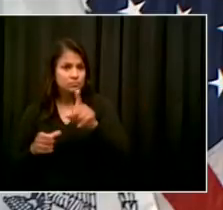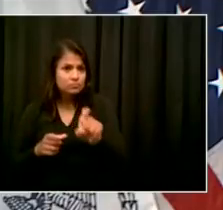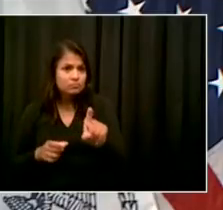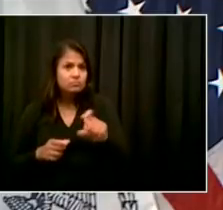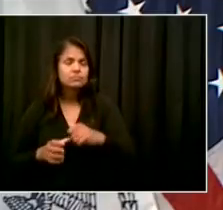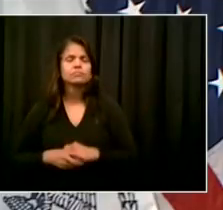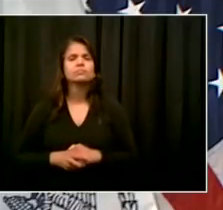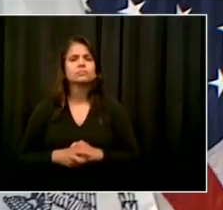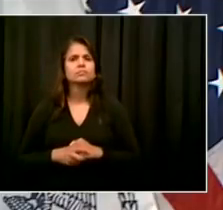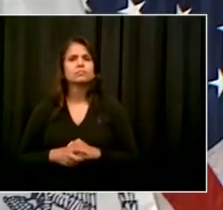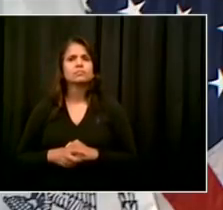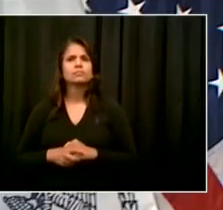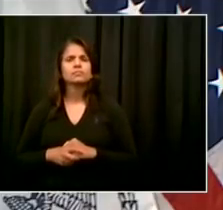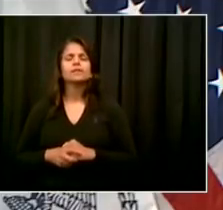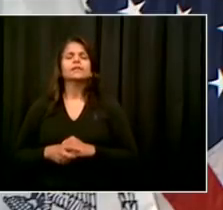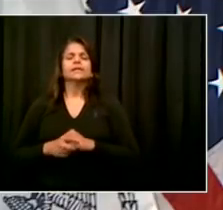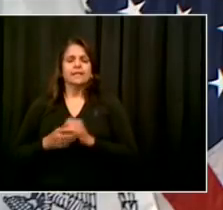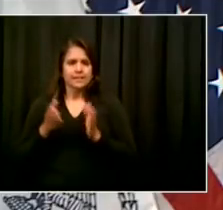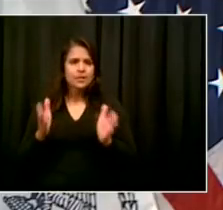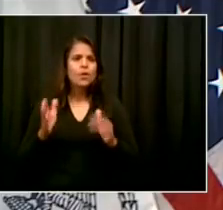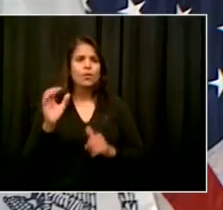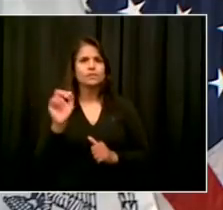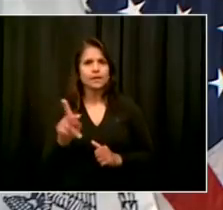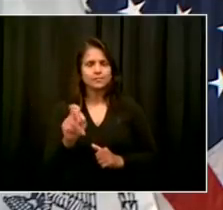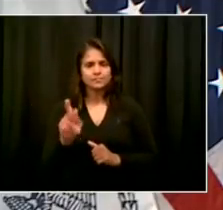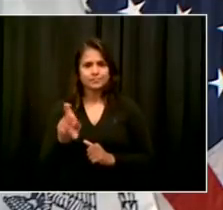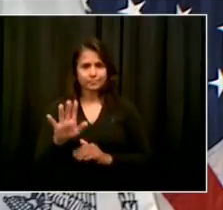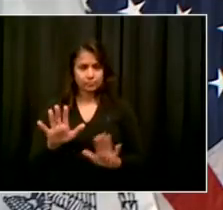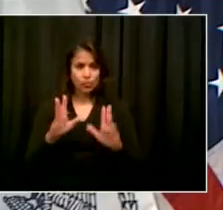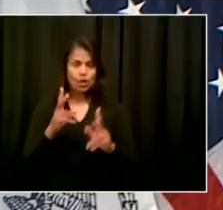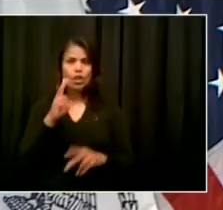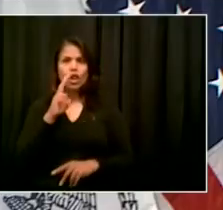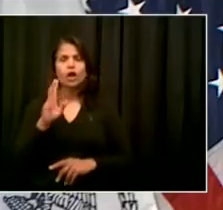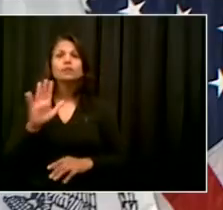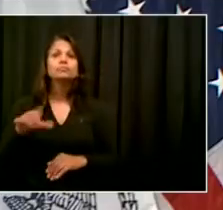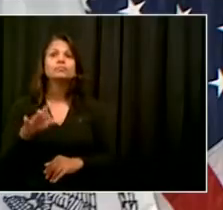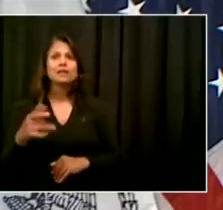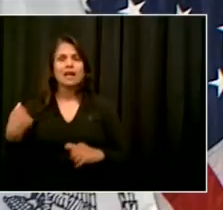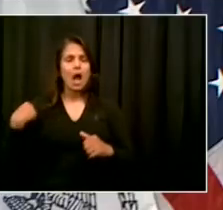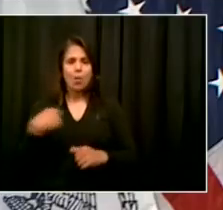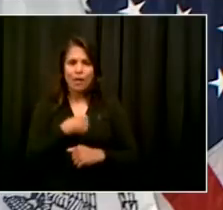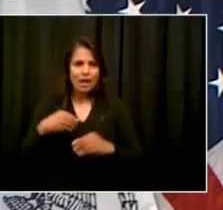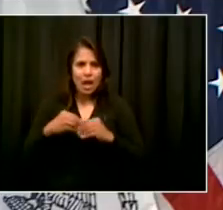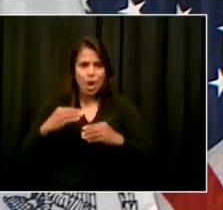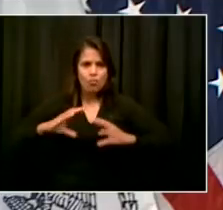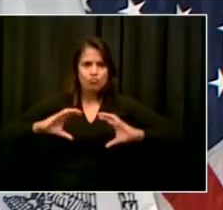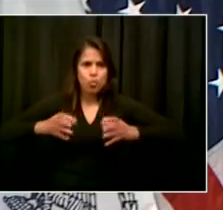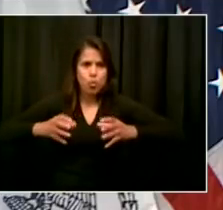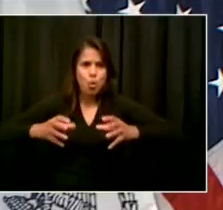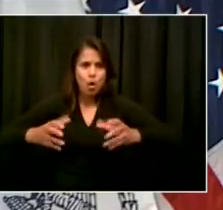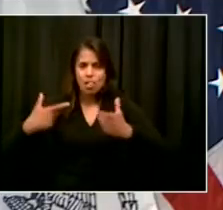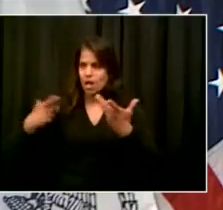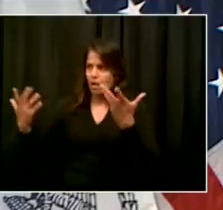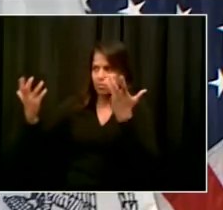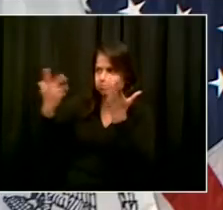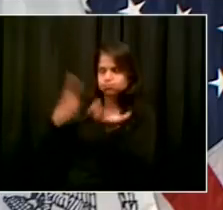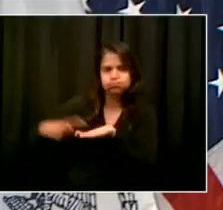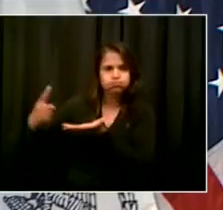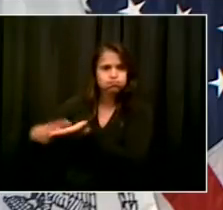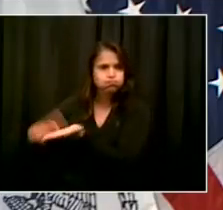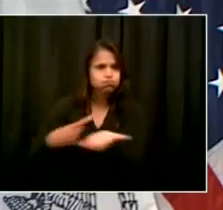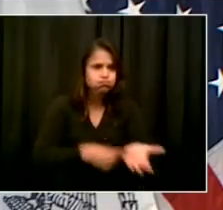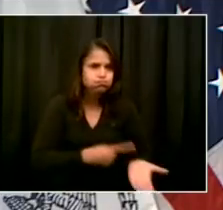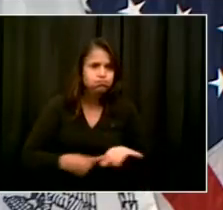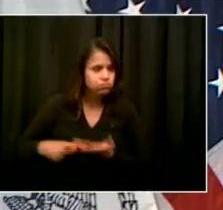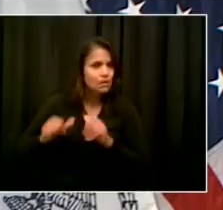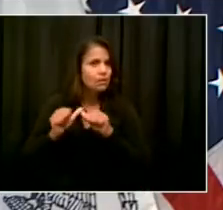a path so that we could get to that day. We first had to fight back the worst of the disease. Then we had to stabilize the situation.